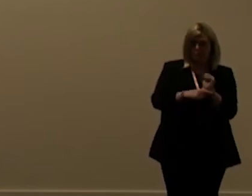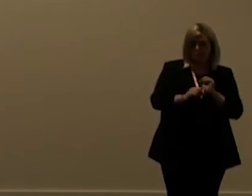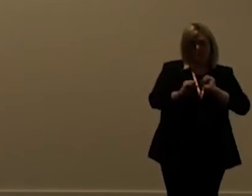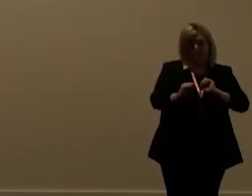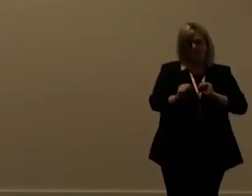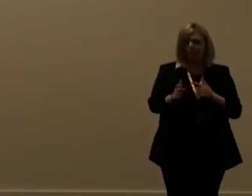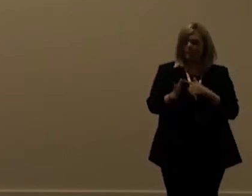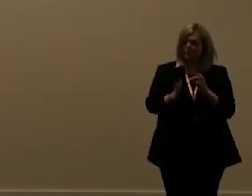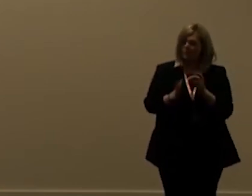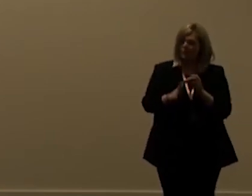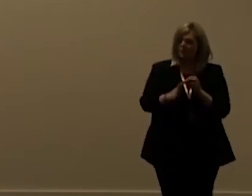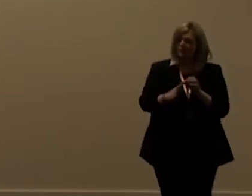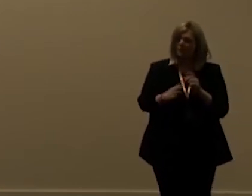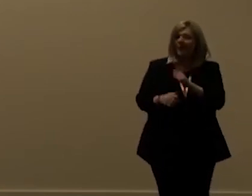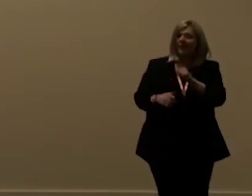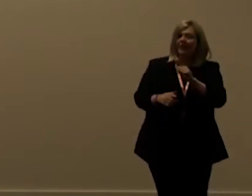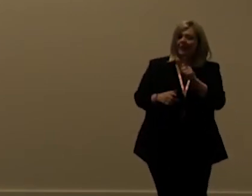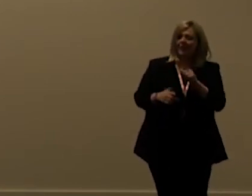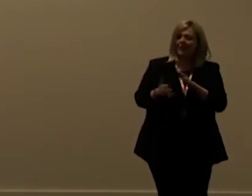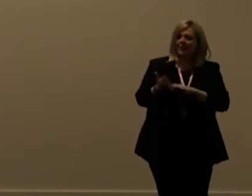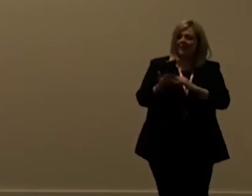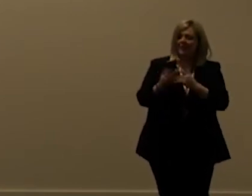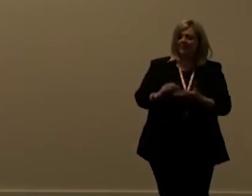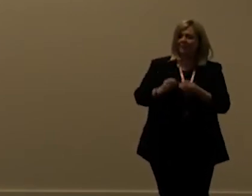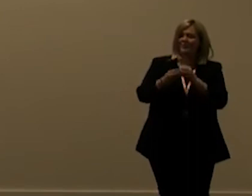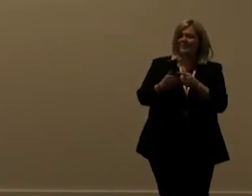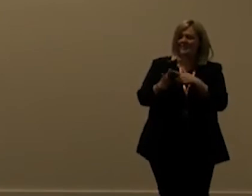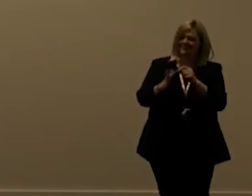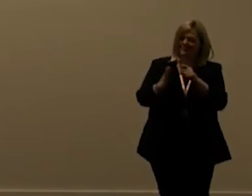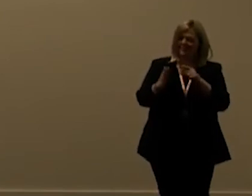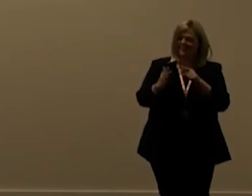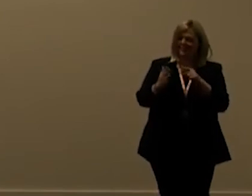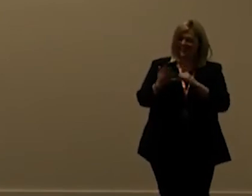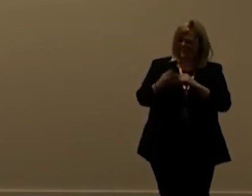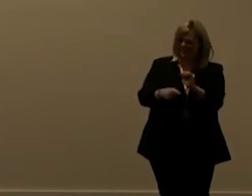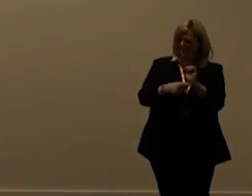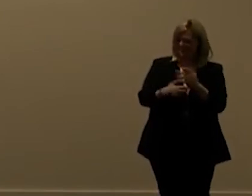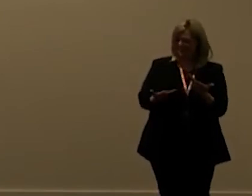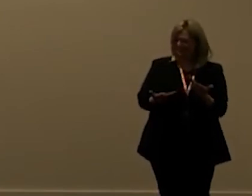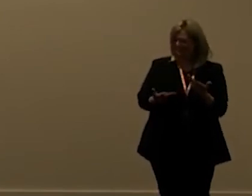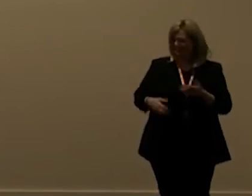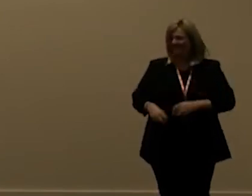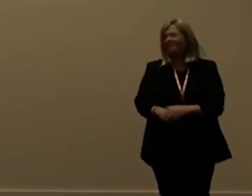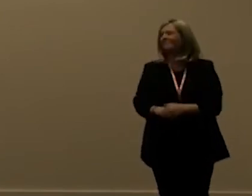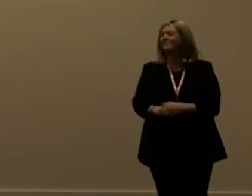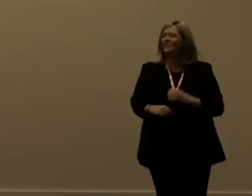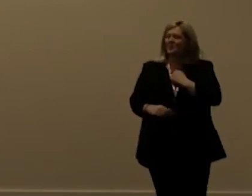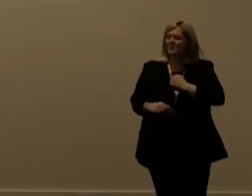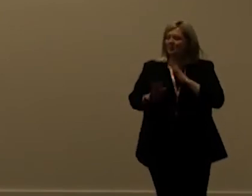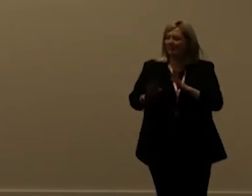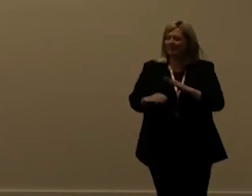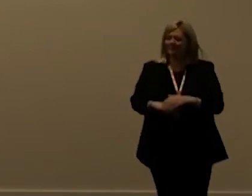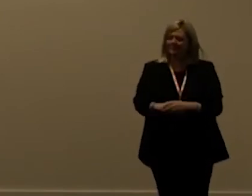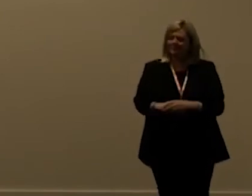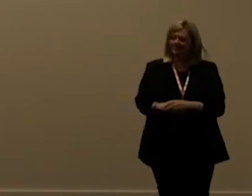your application and then like two months later they came up with the api service protection so so i'm sorry if i did that